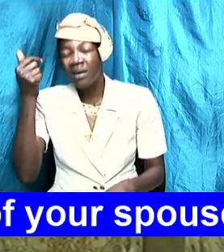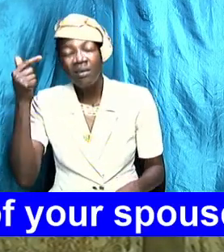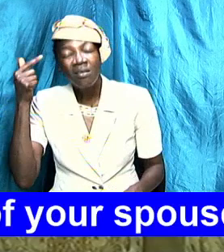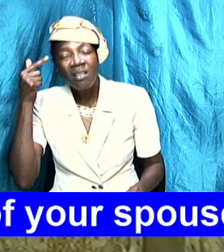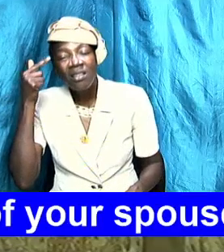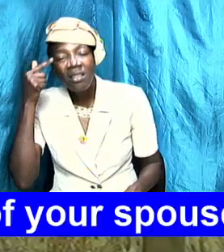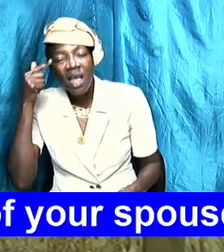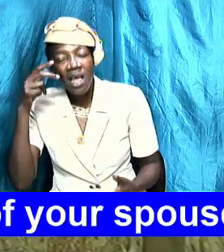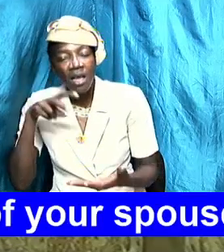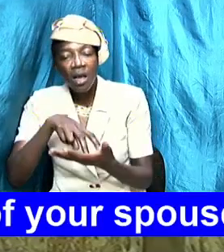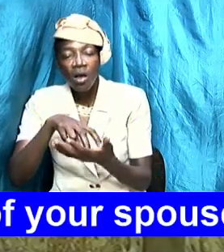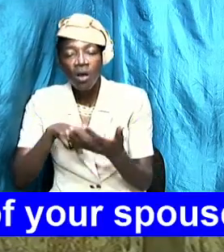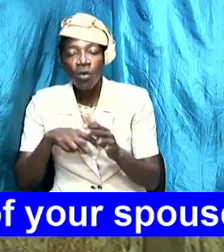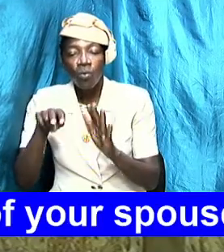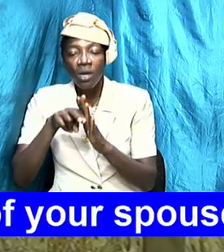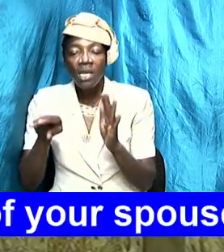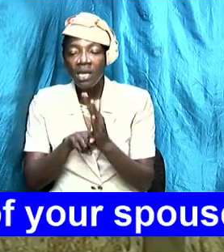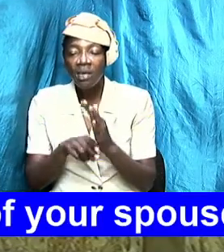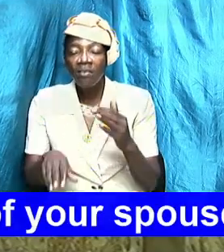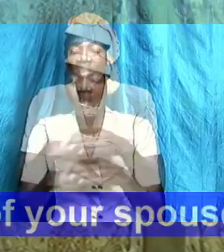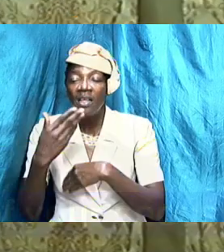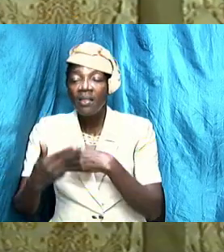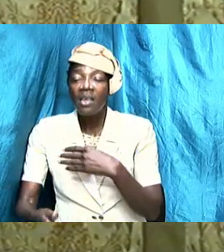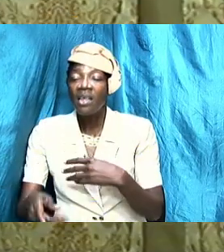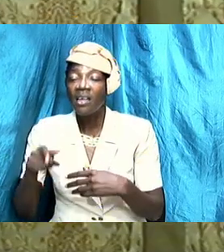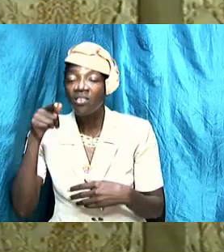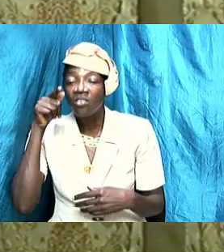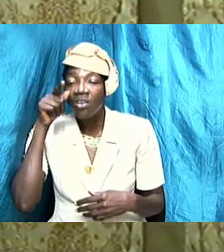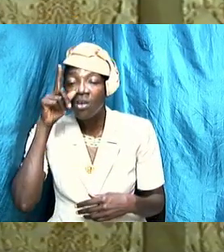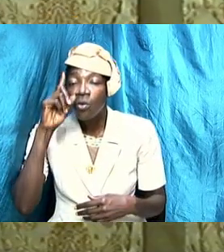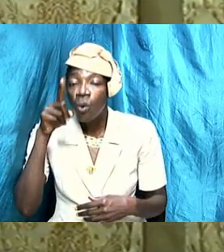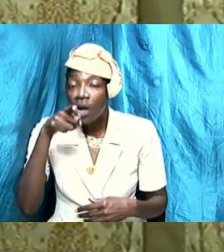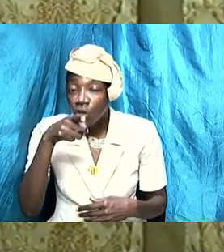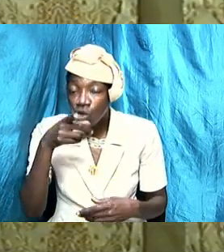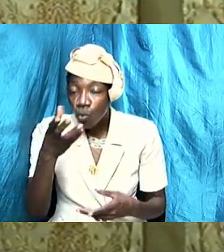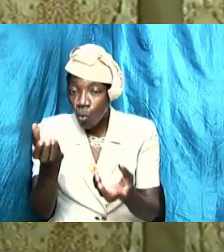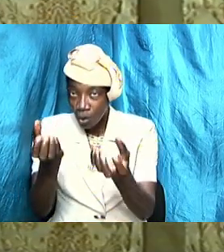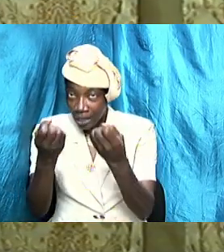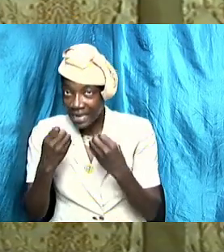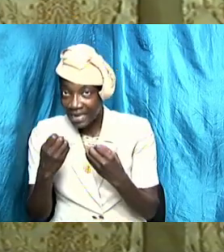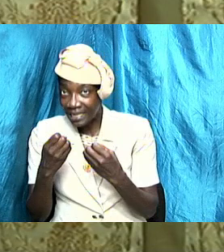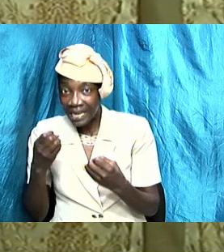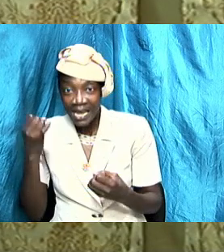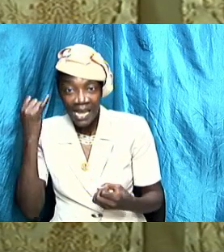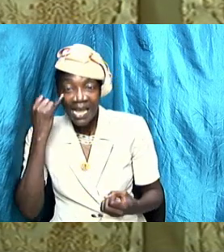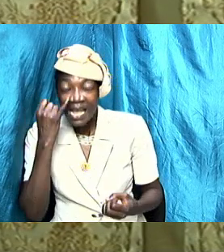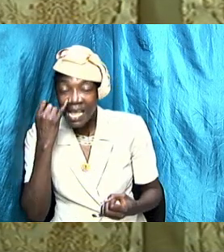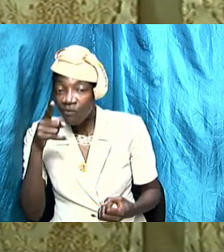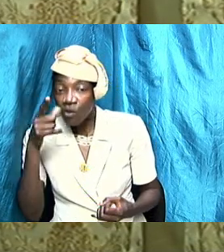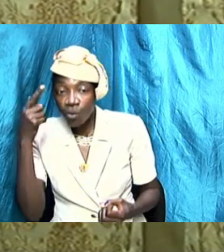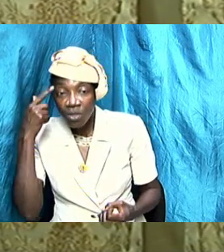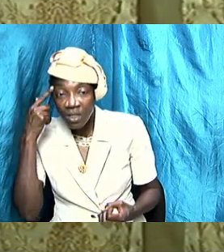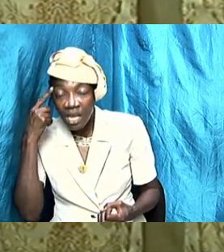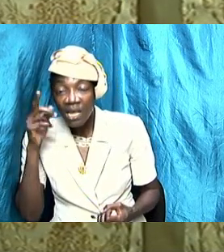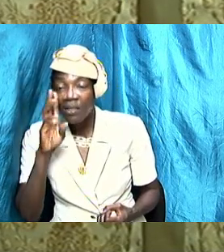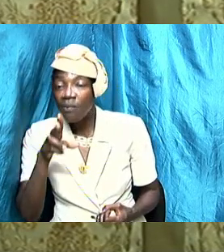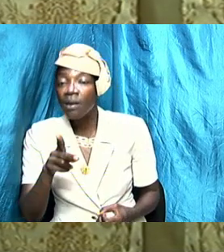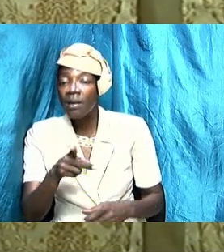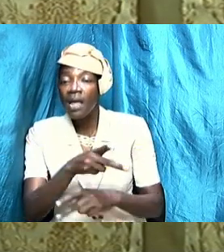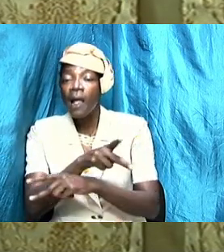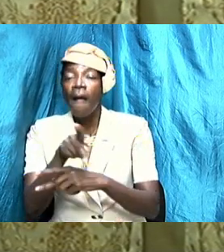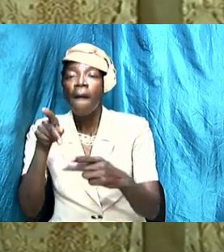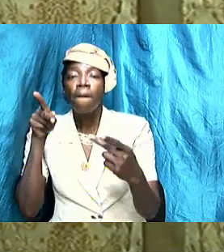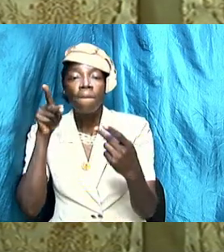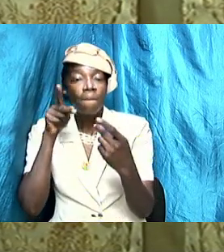the next one that you get if you think they're going to be perfect you are sadly